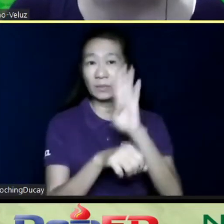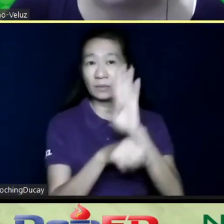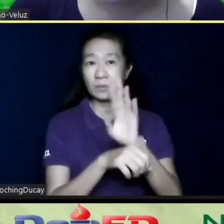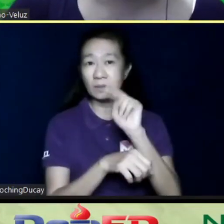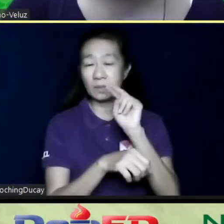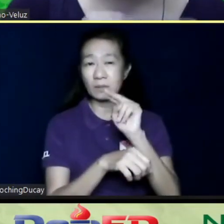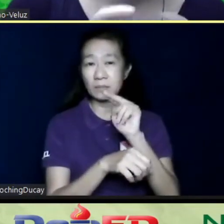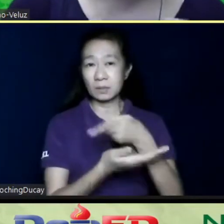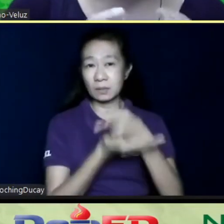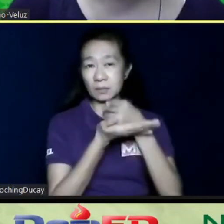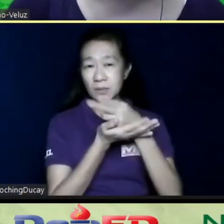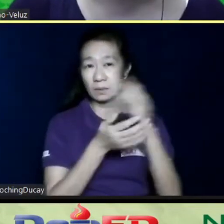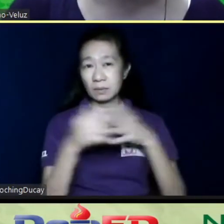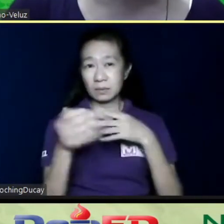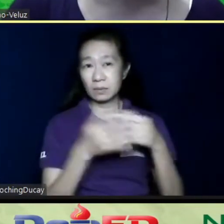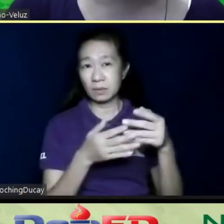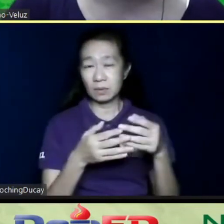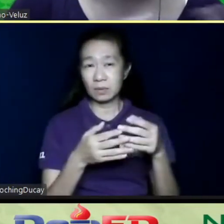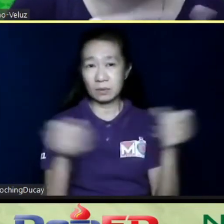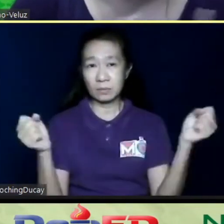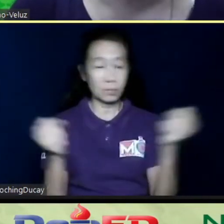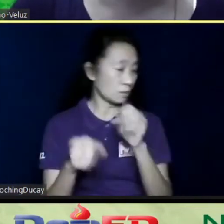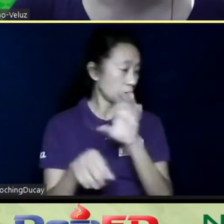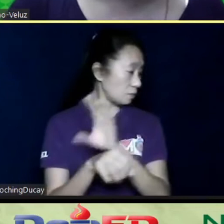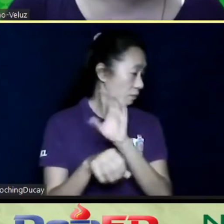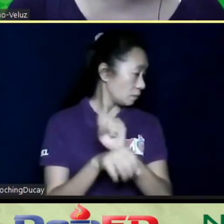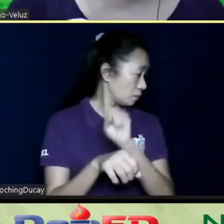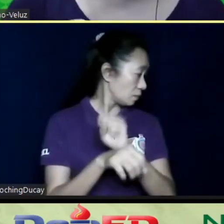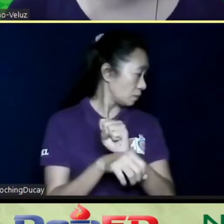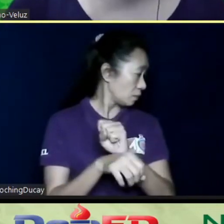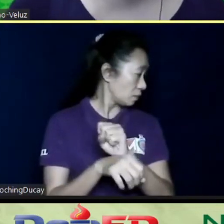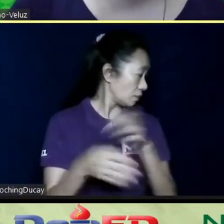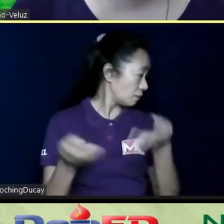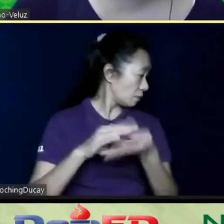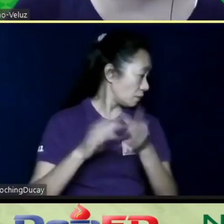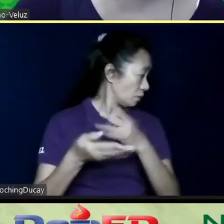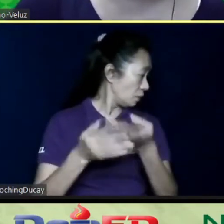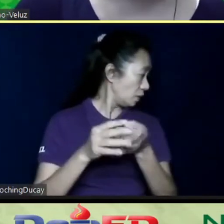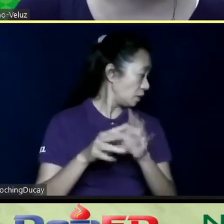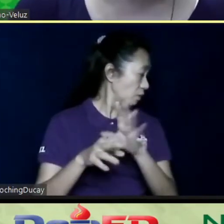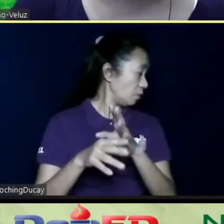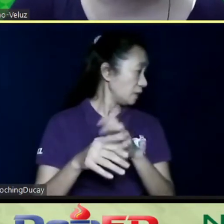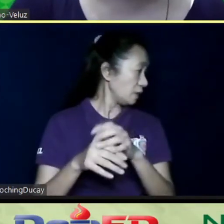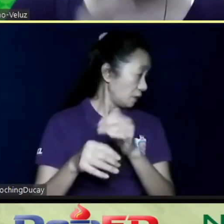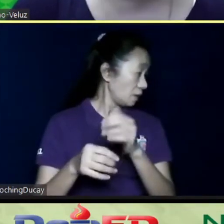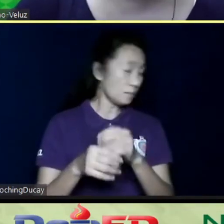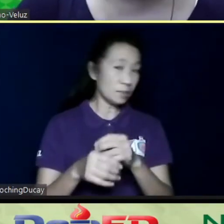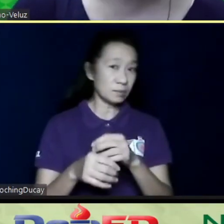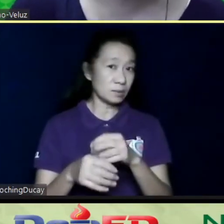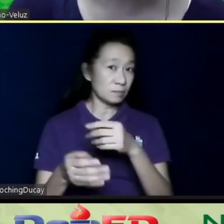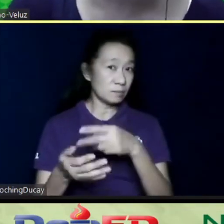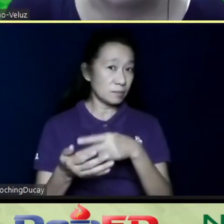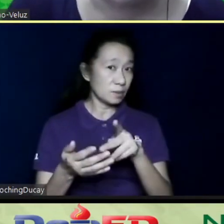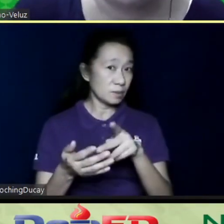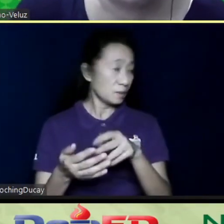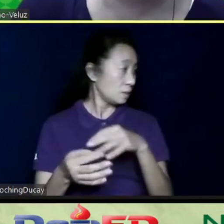the help. Kahit po yung mga maliliit na trabaho, kahit nag-fold ng napkin or ang bayan, it's like basta huwag